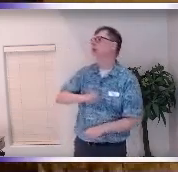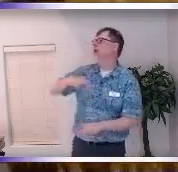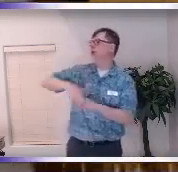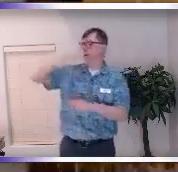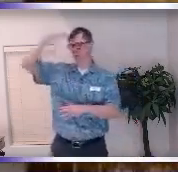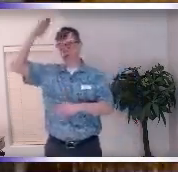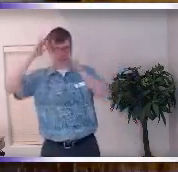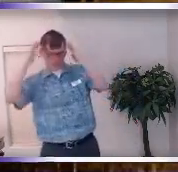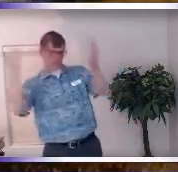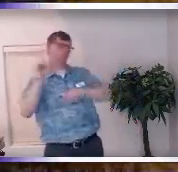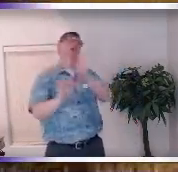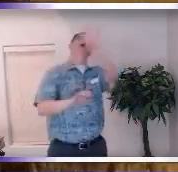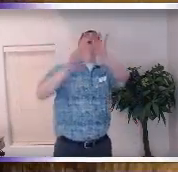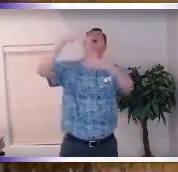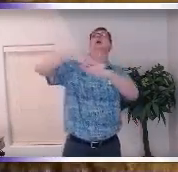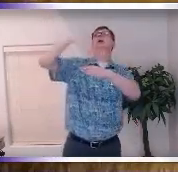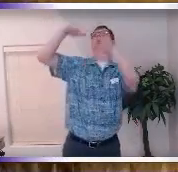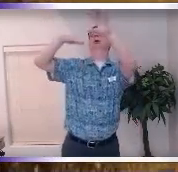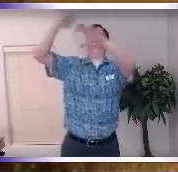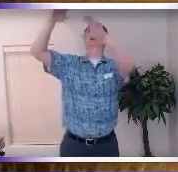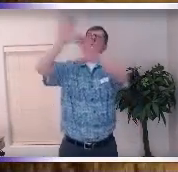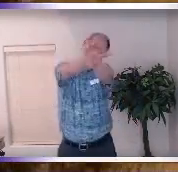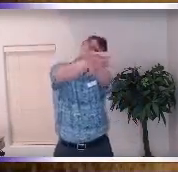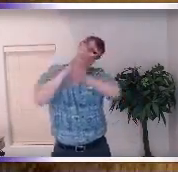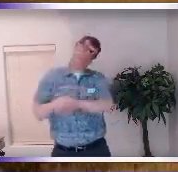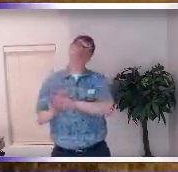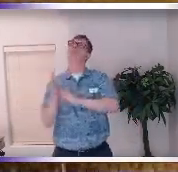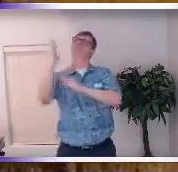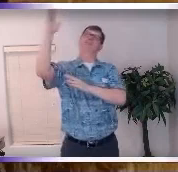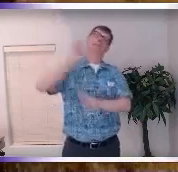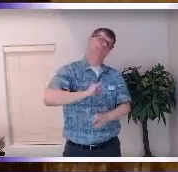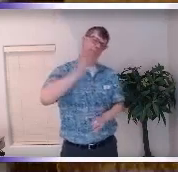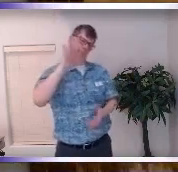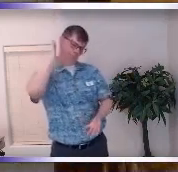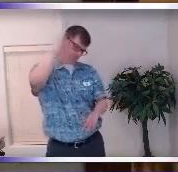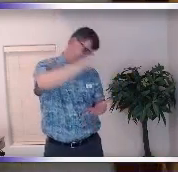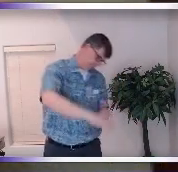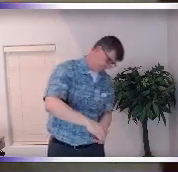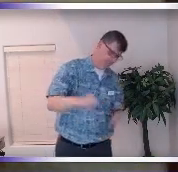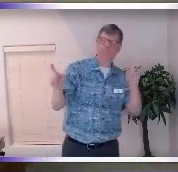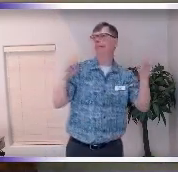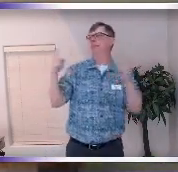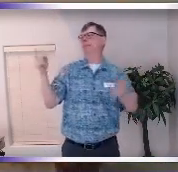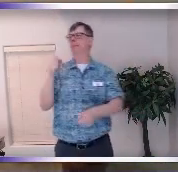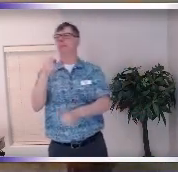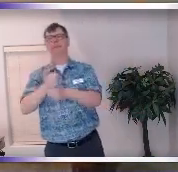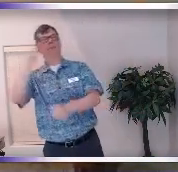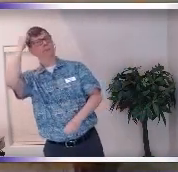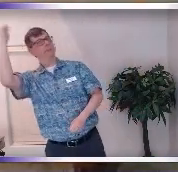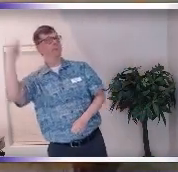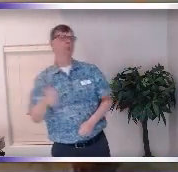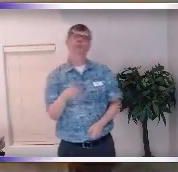consciousness we climb the ladder and we reach back and we pull people up and that's what I believe science of mind is about is if you do the work